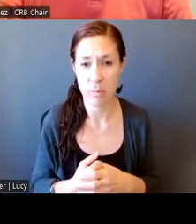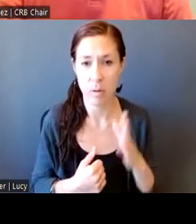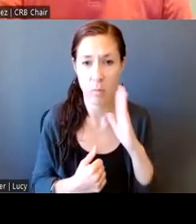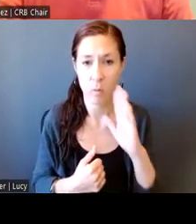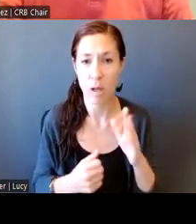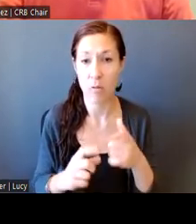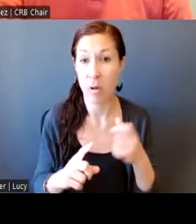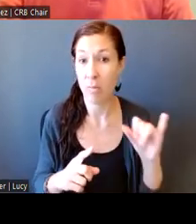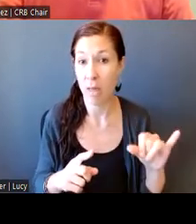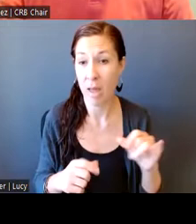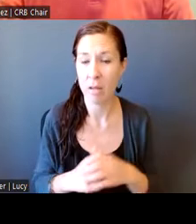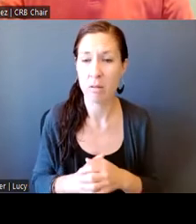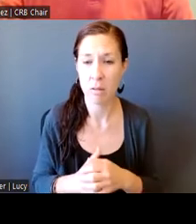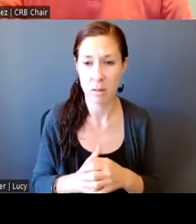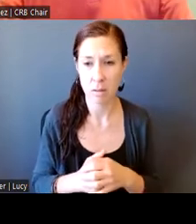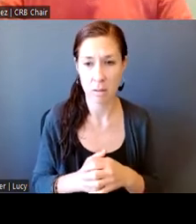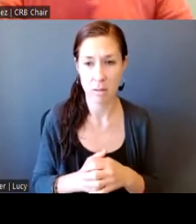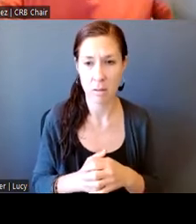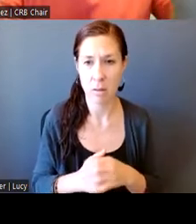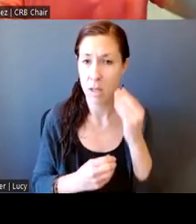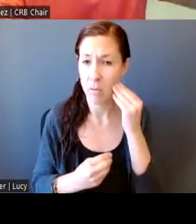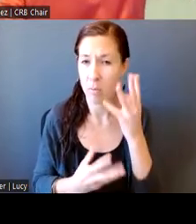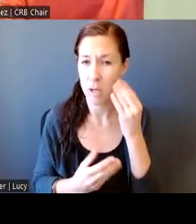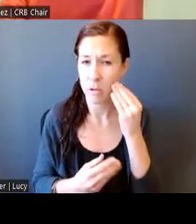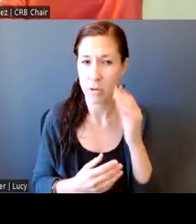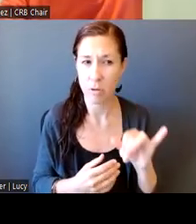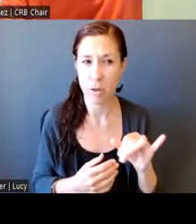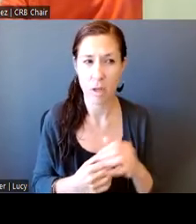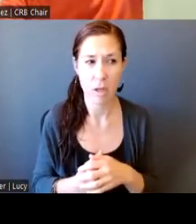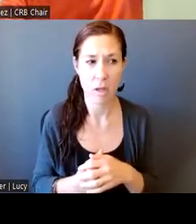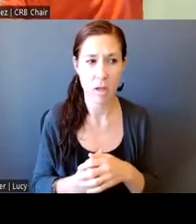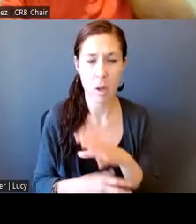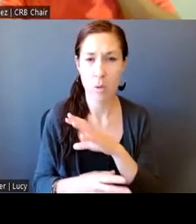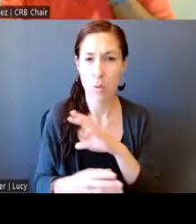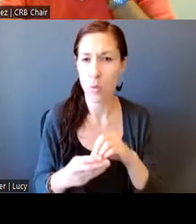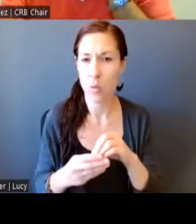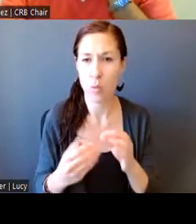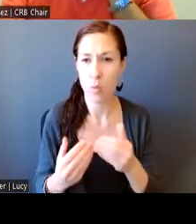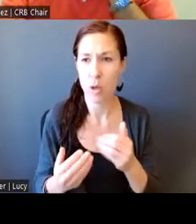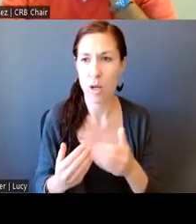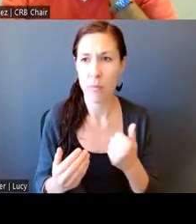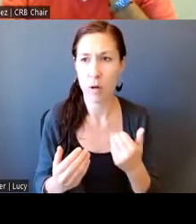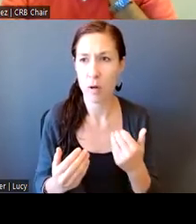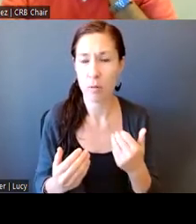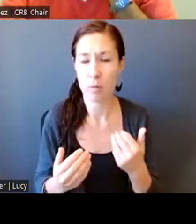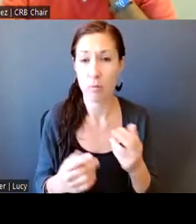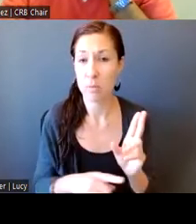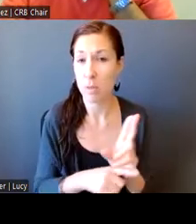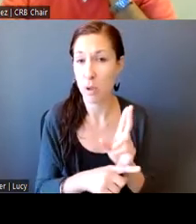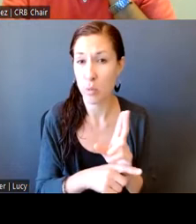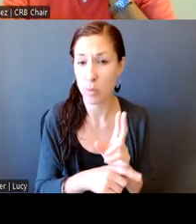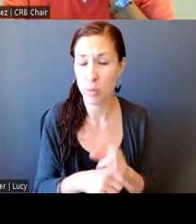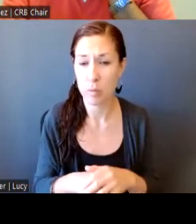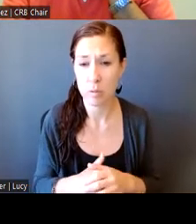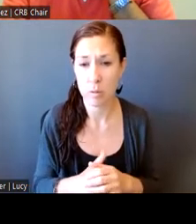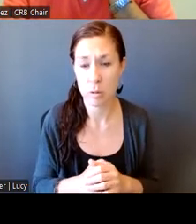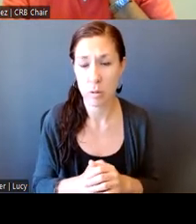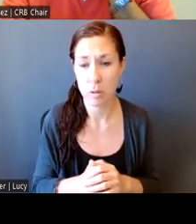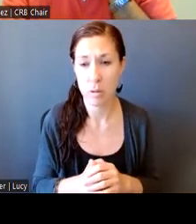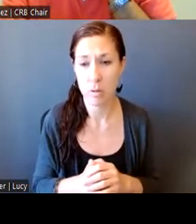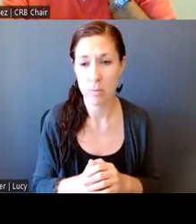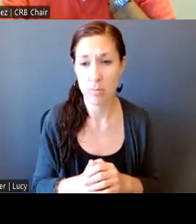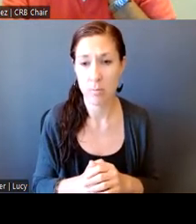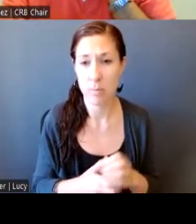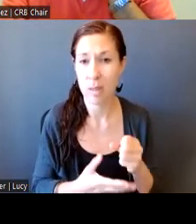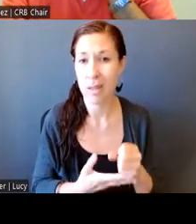information, um, included, um, anything that was being used to, um, help